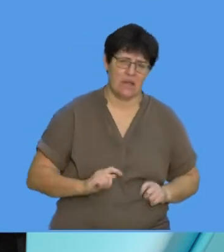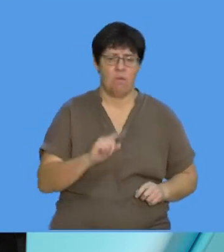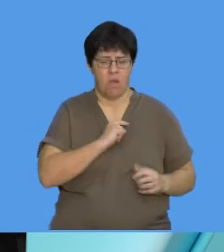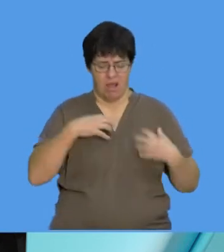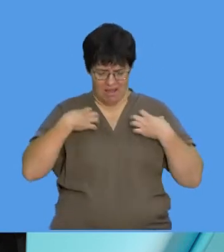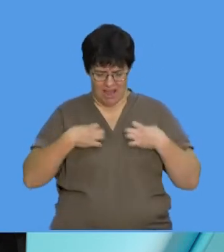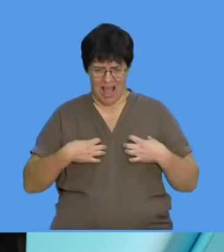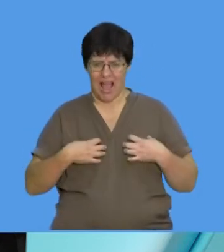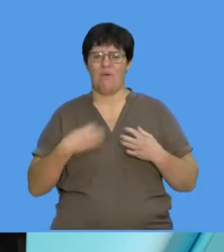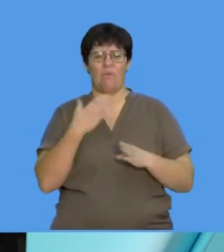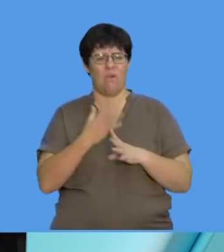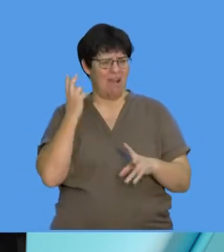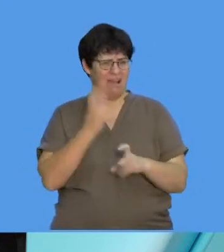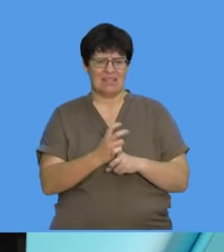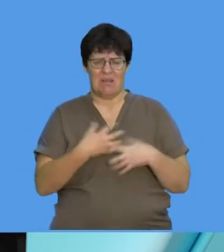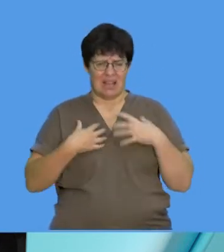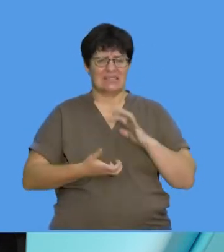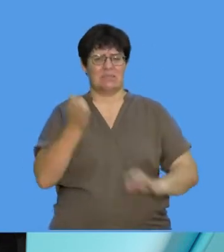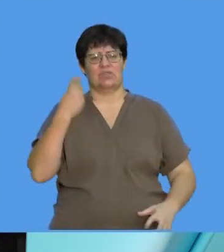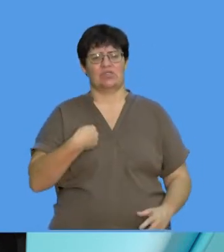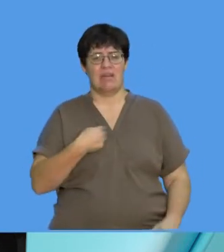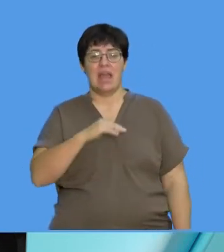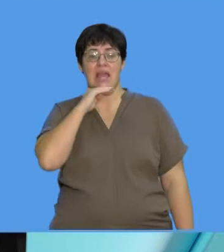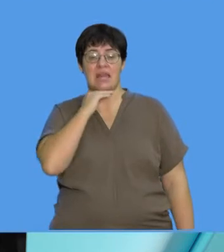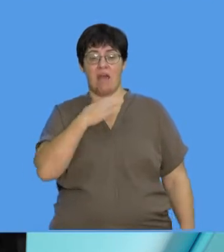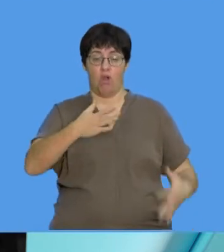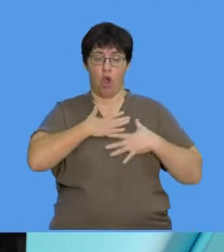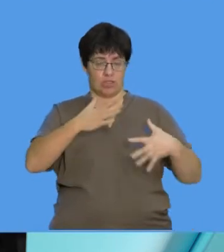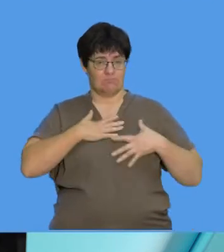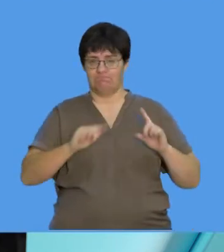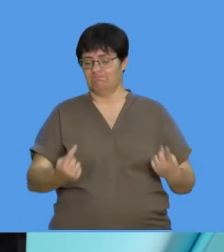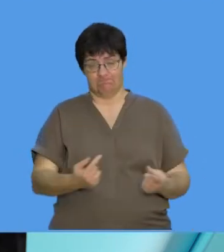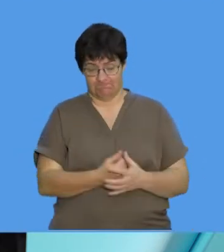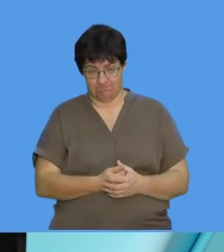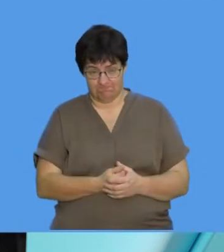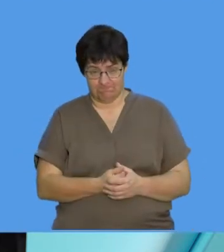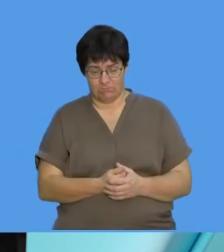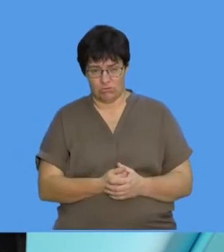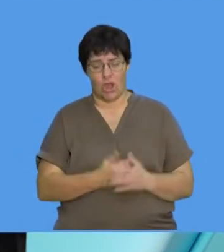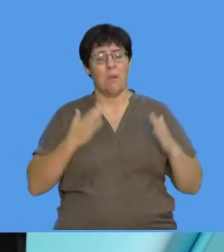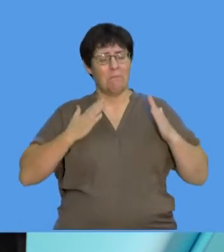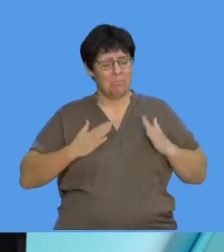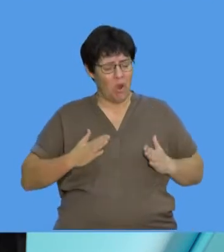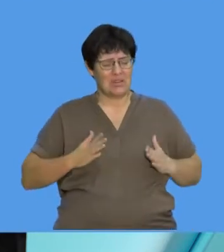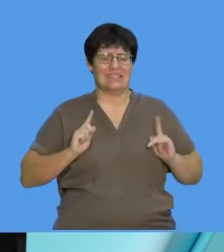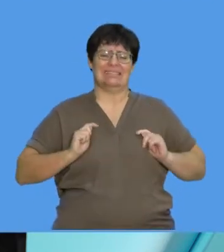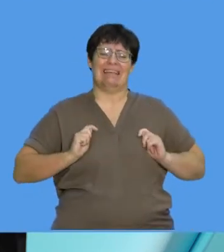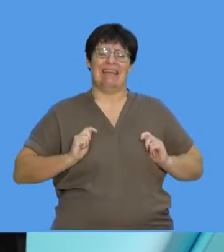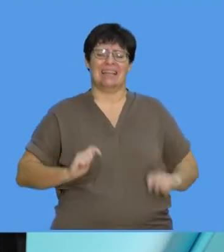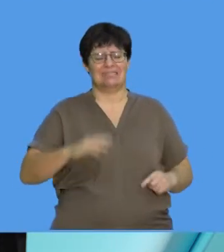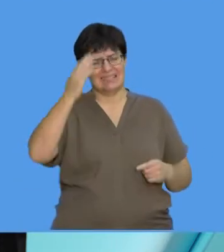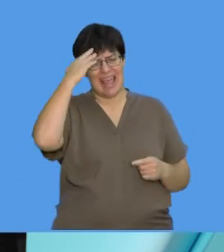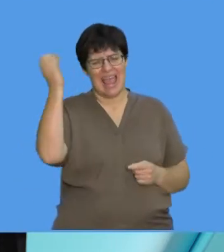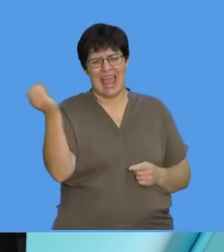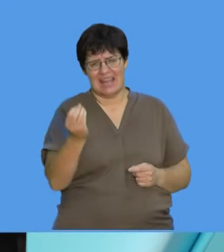our lungs are damaged. So we're not getting enough oxygen in. So our body's tired. We've got a